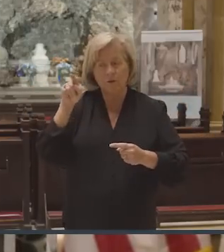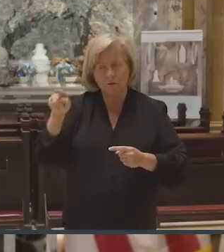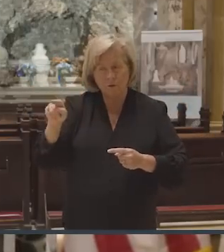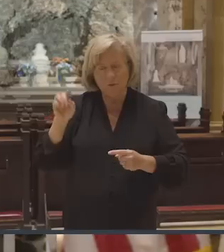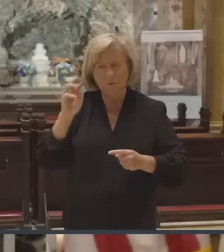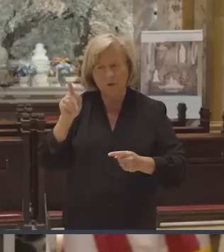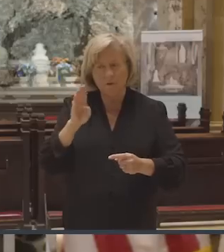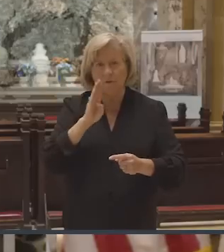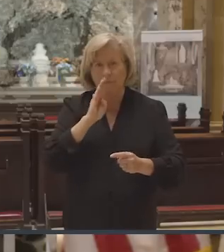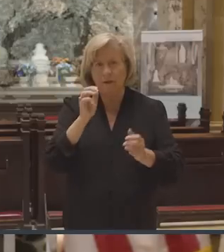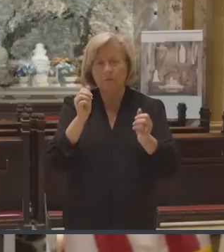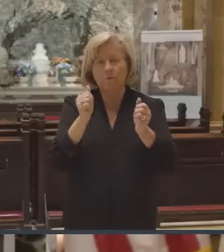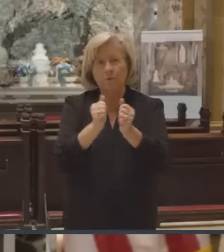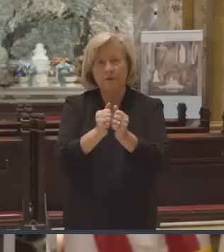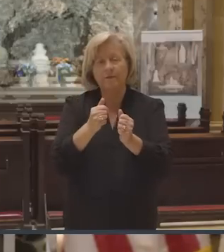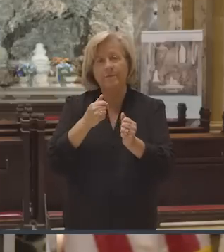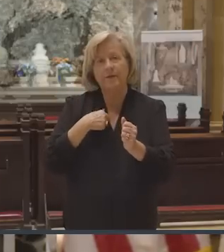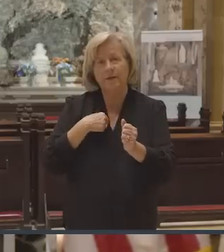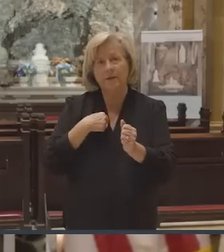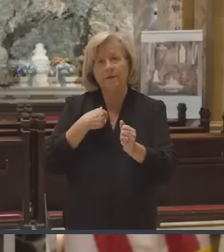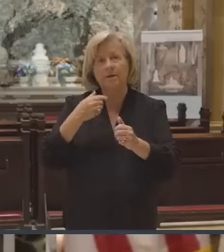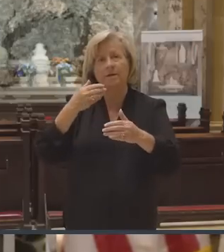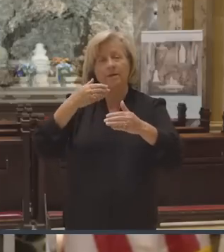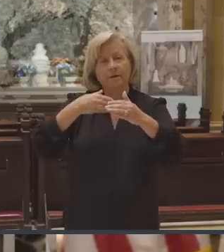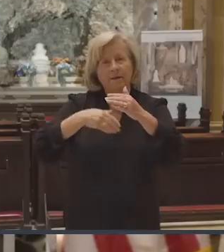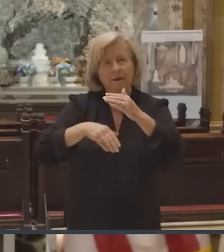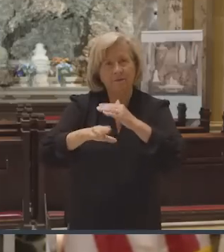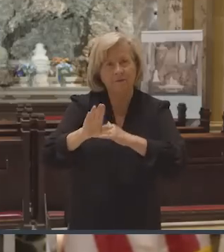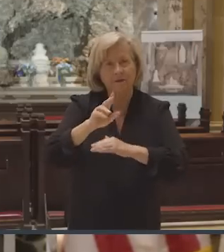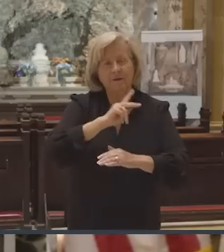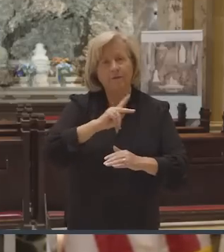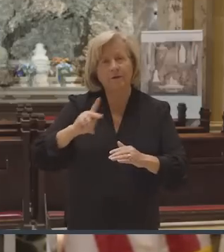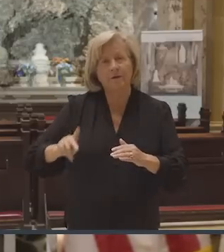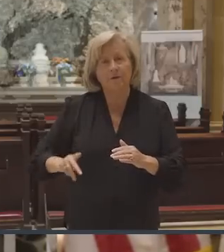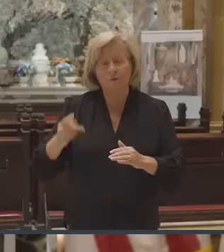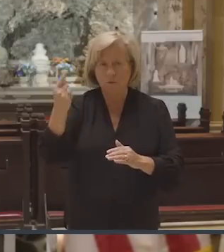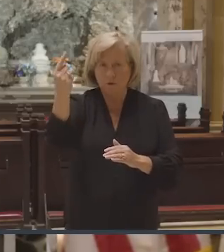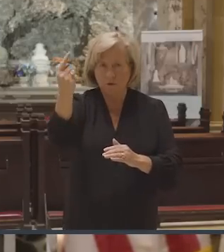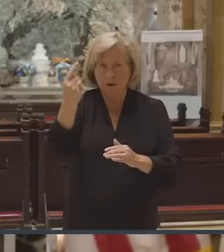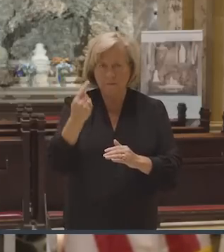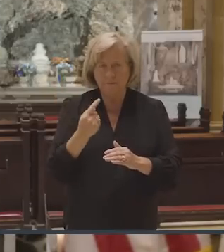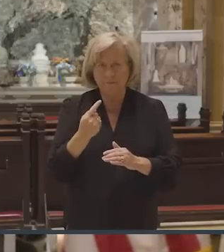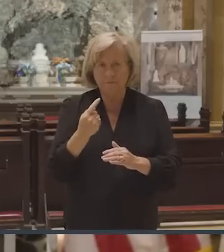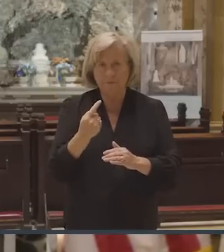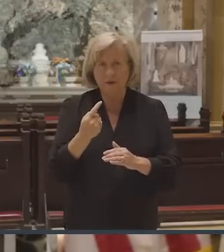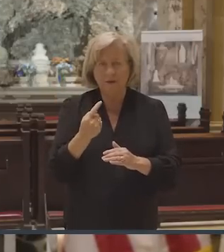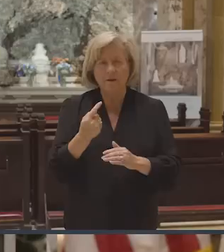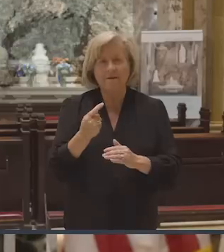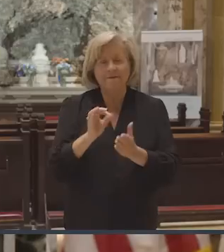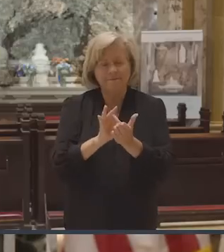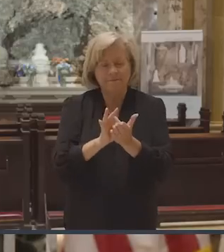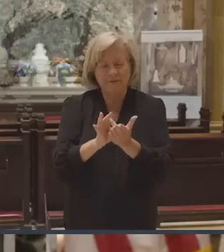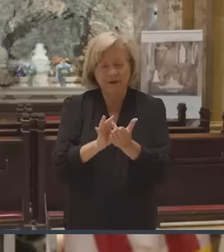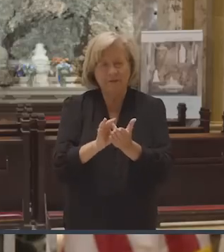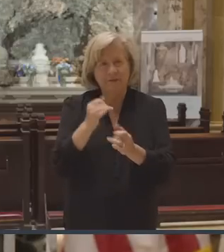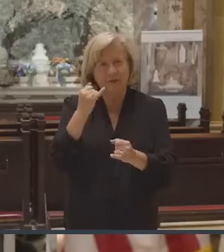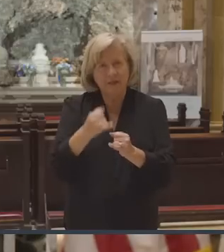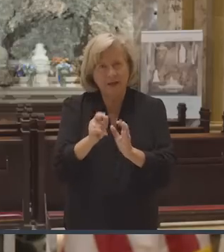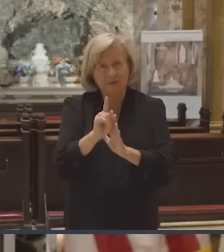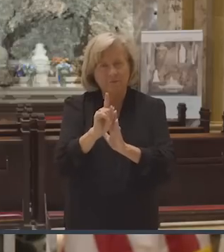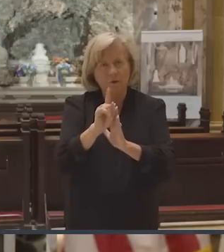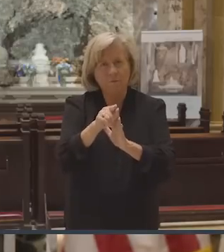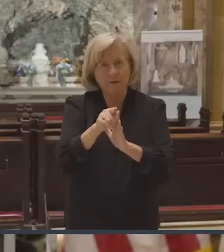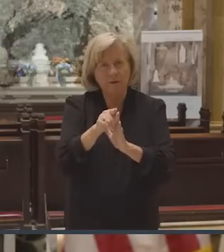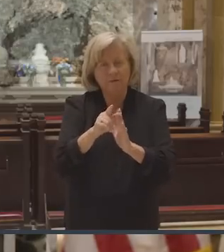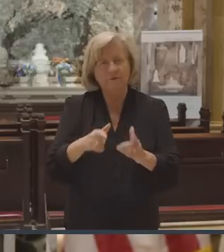in paradise. The kingdom will come. One man's faith at the last moment of his life saves him.